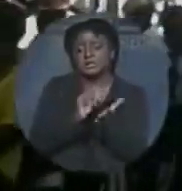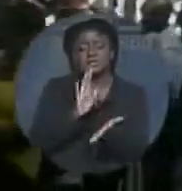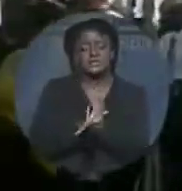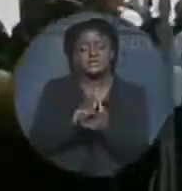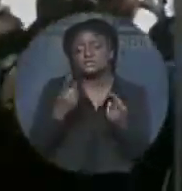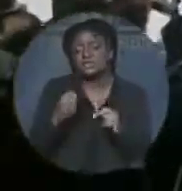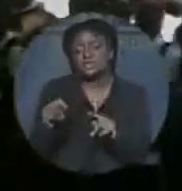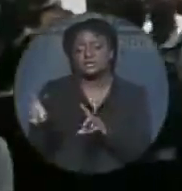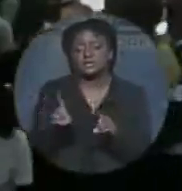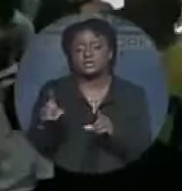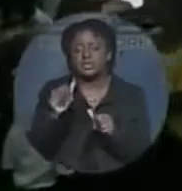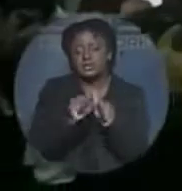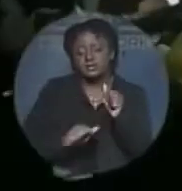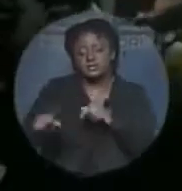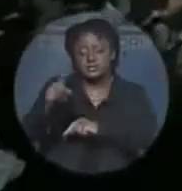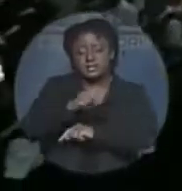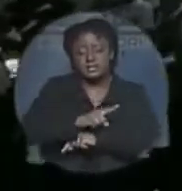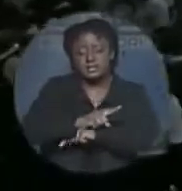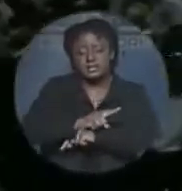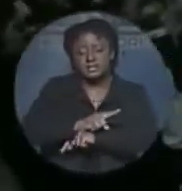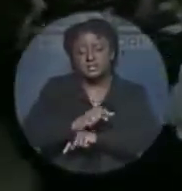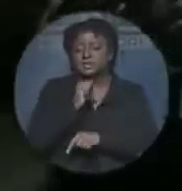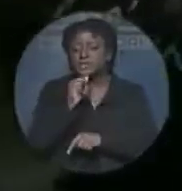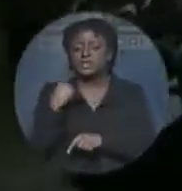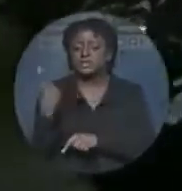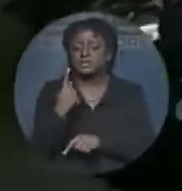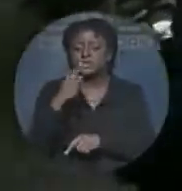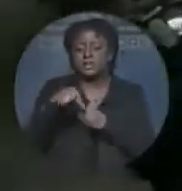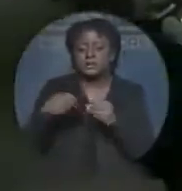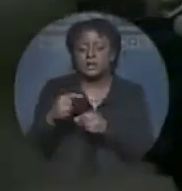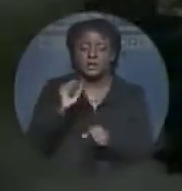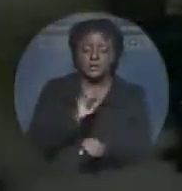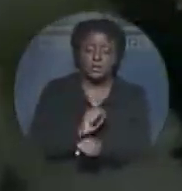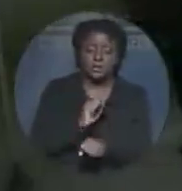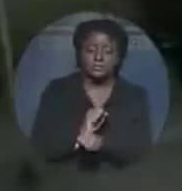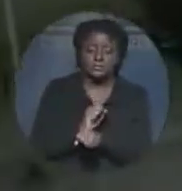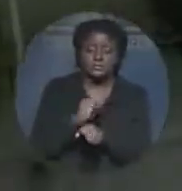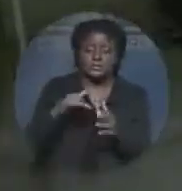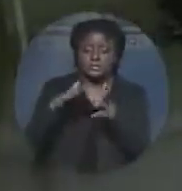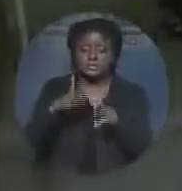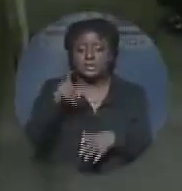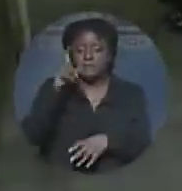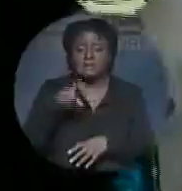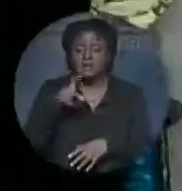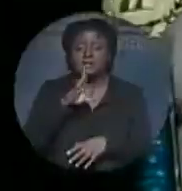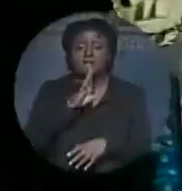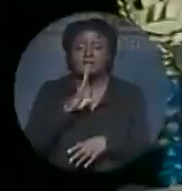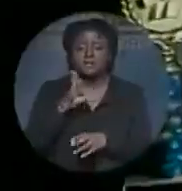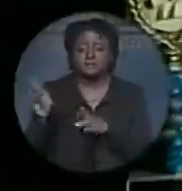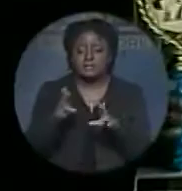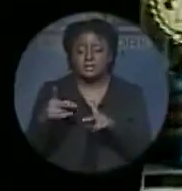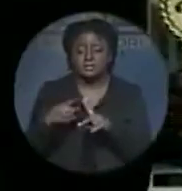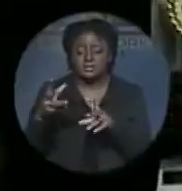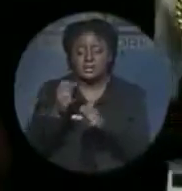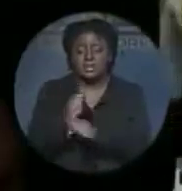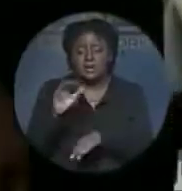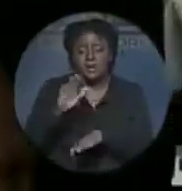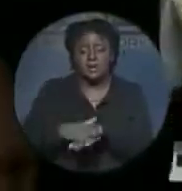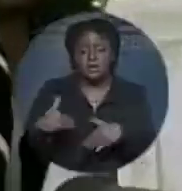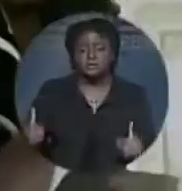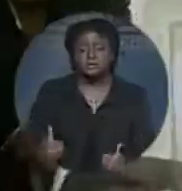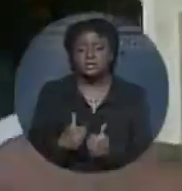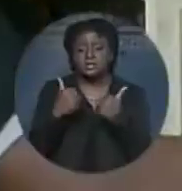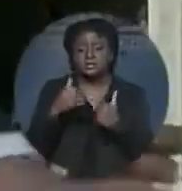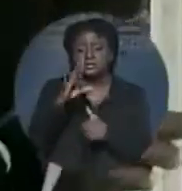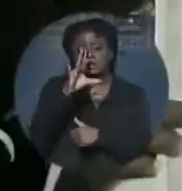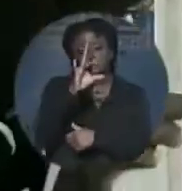it's not all about their work. The students have to be determined and willing to take on the challenge. During the Christmas term, 71 students made the honor